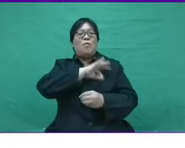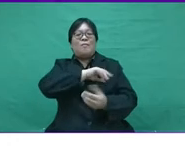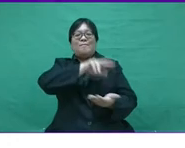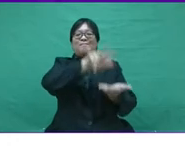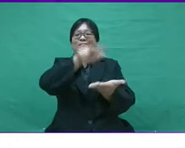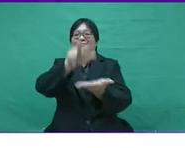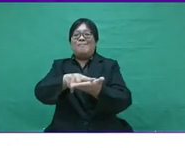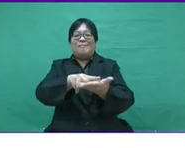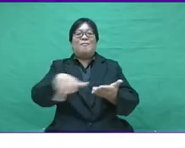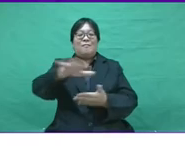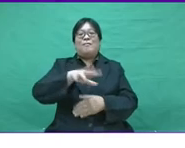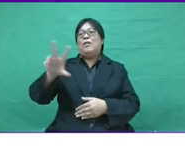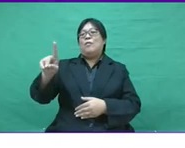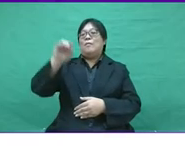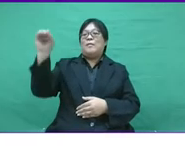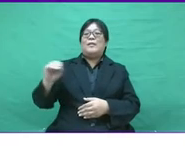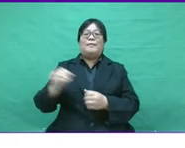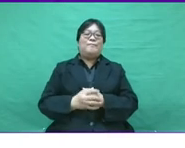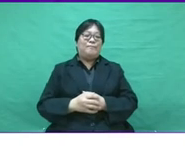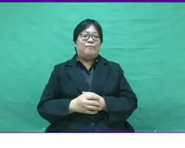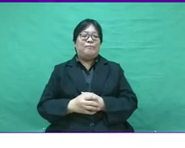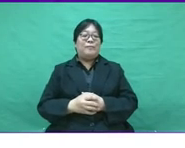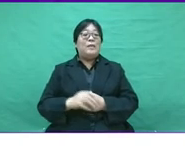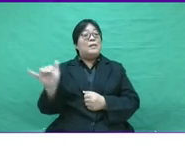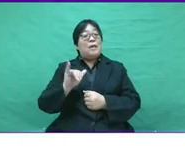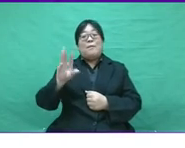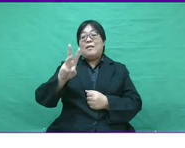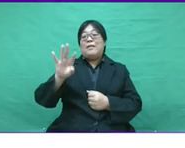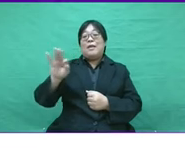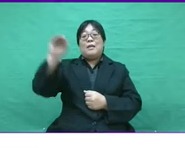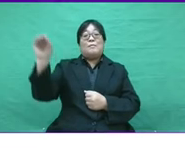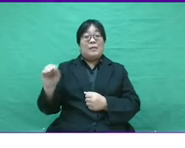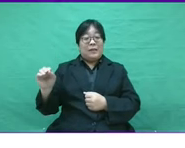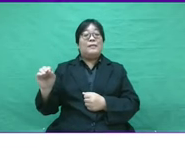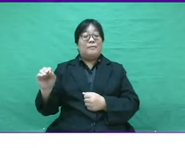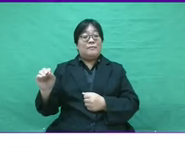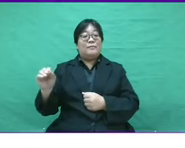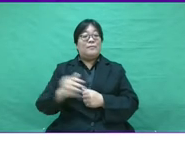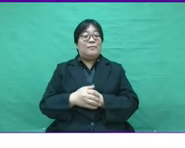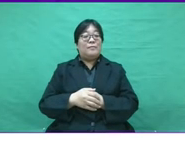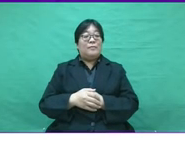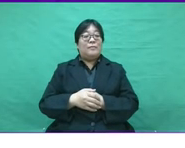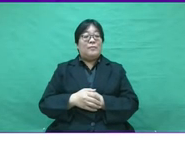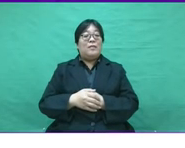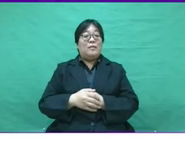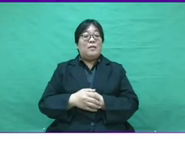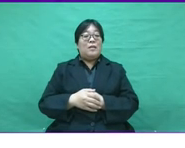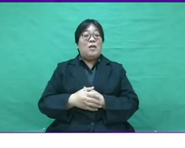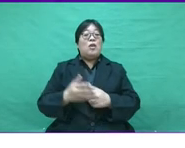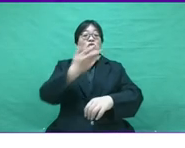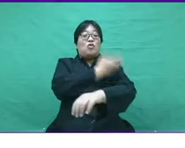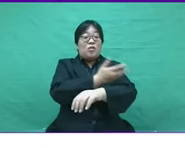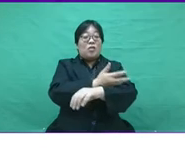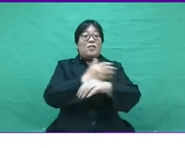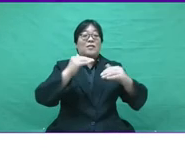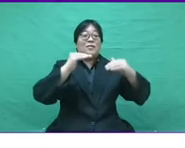and more reward and recognitions at 31%. Interestingly, 69% of